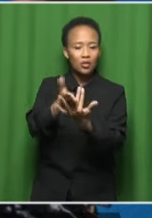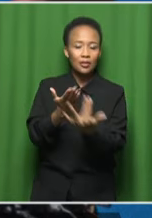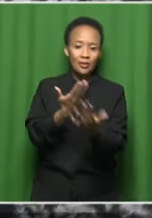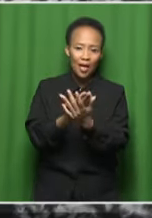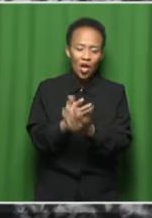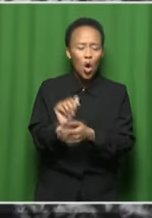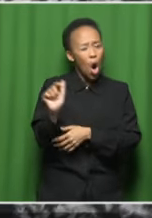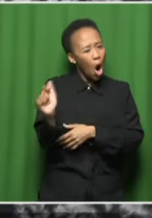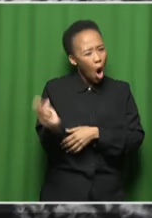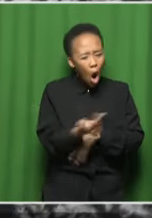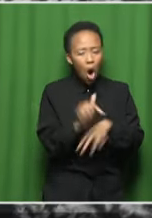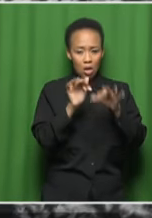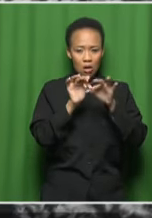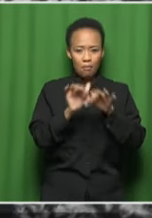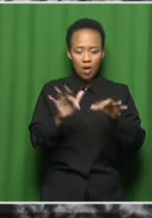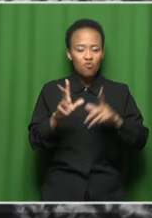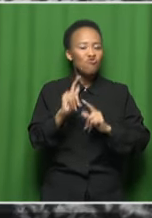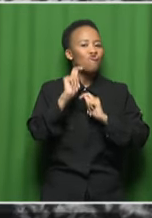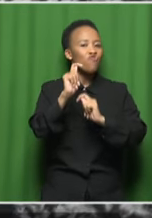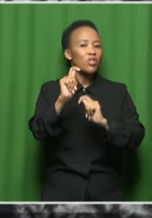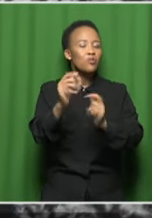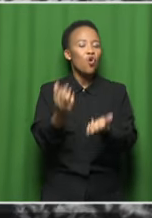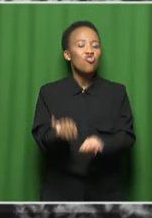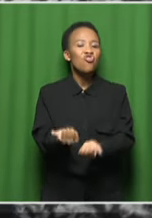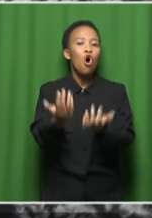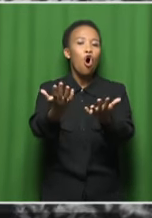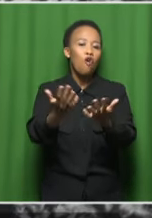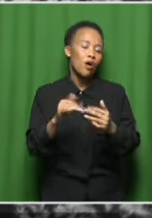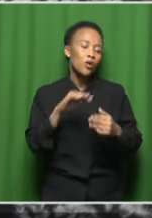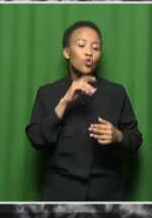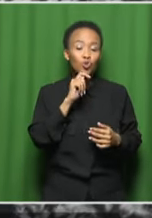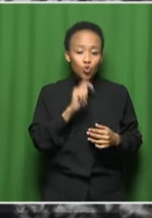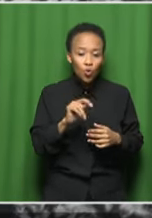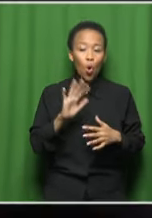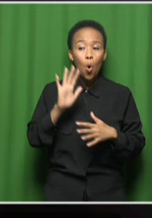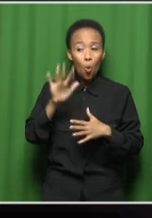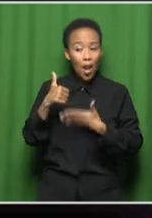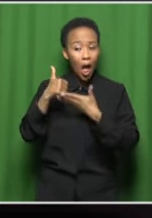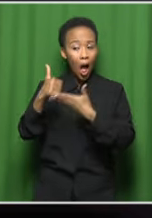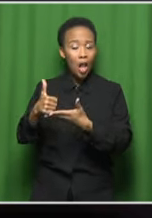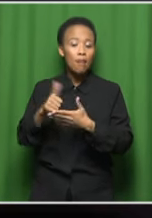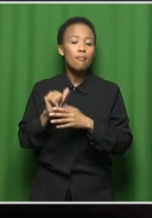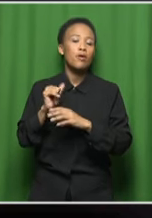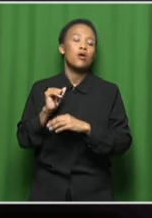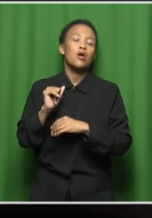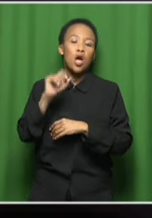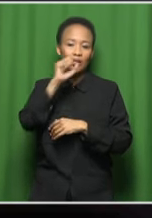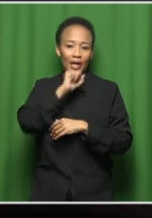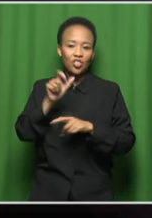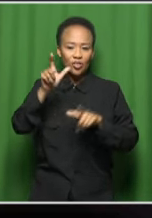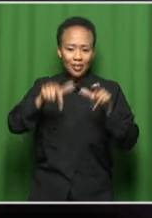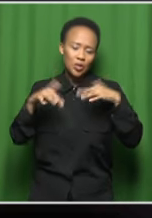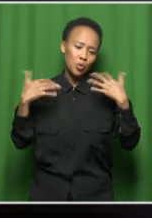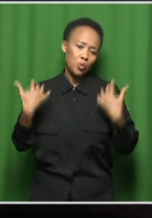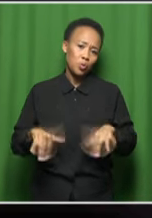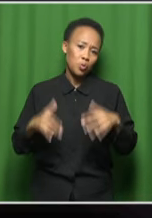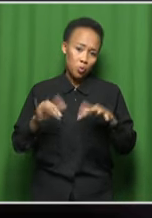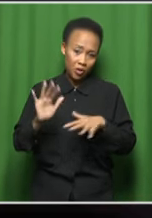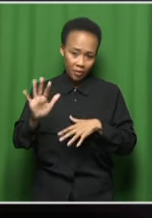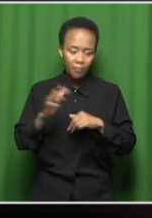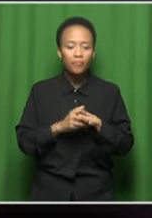everybody, not just for artists, but it would be an enormous assistance to artists. Yes, sure. To make our cities safer at night